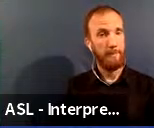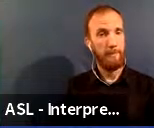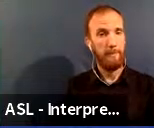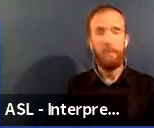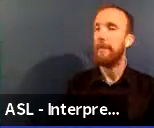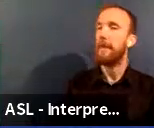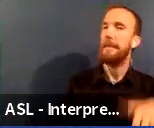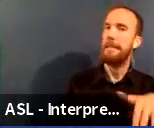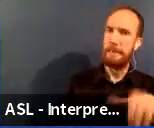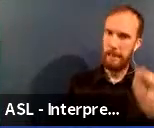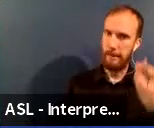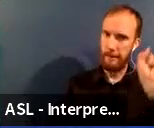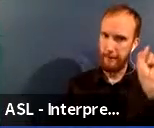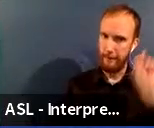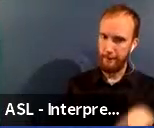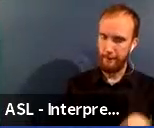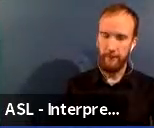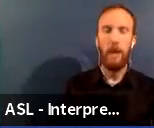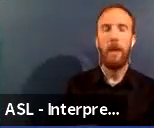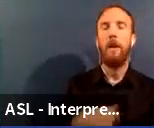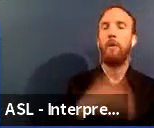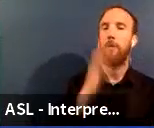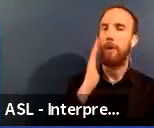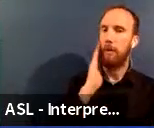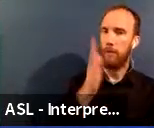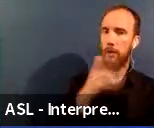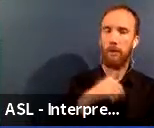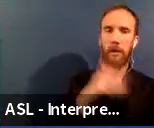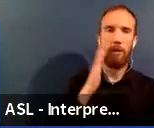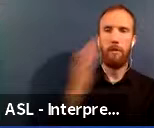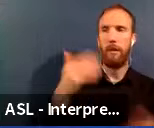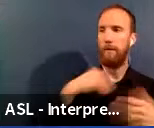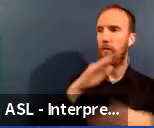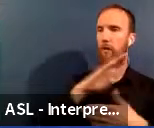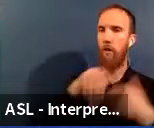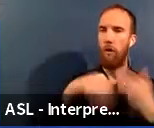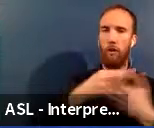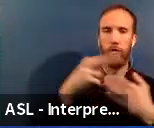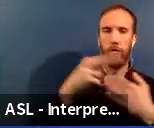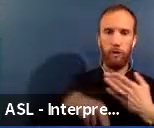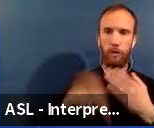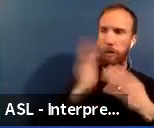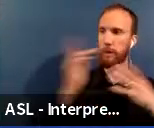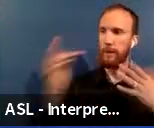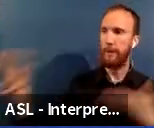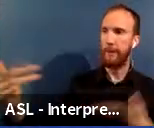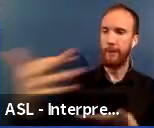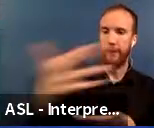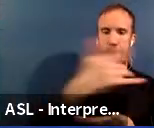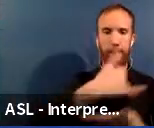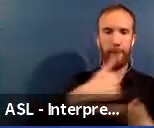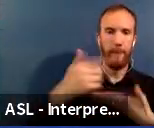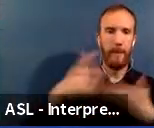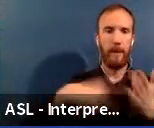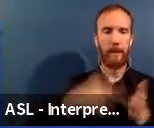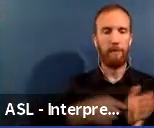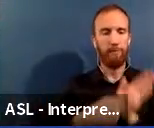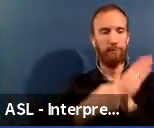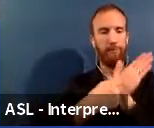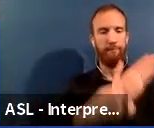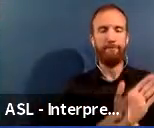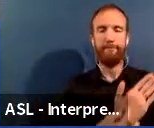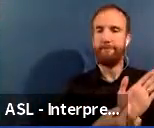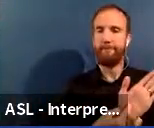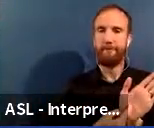Yes, yes, we do. We'll compile all the results like we did last year and we'll put those back on the on the